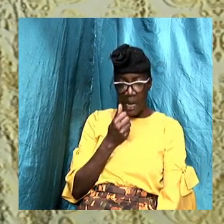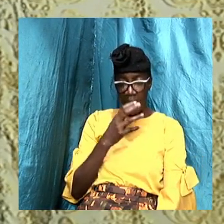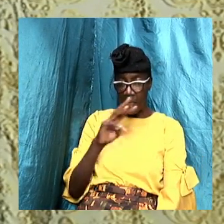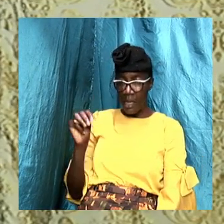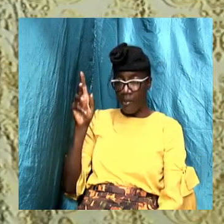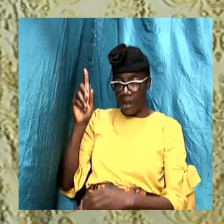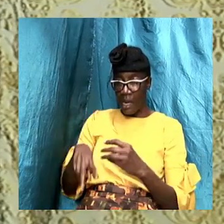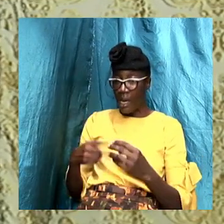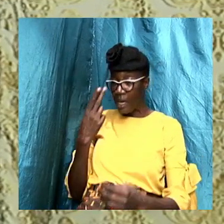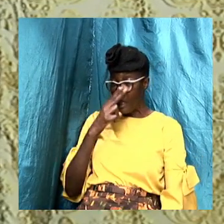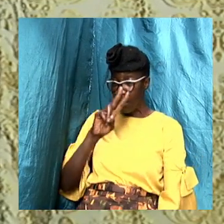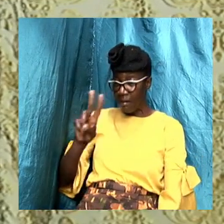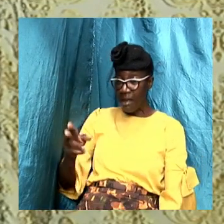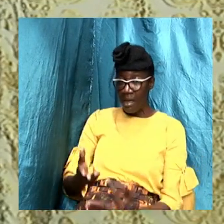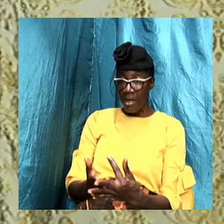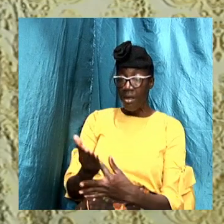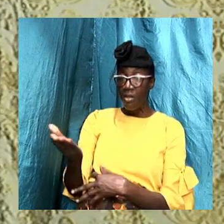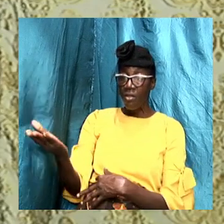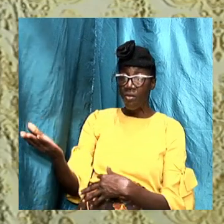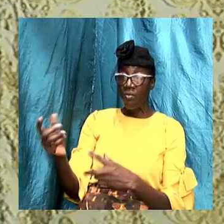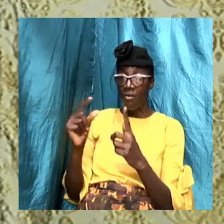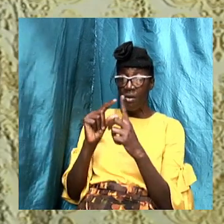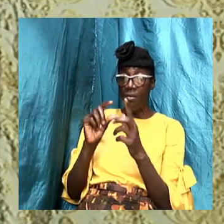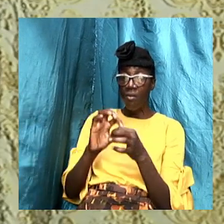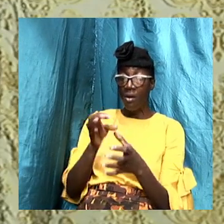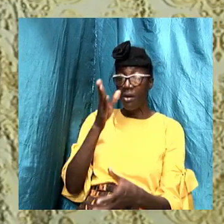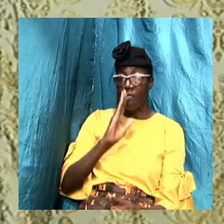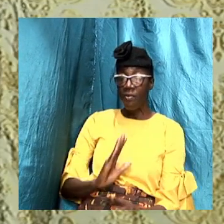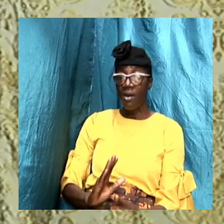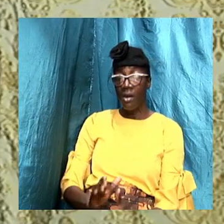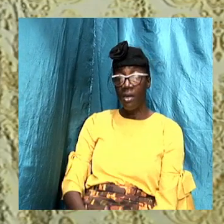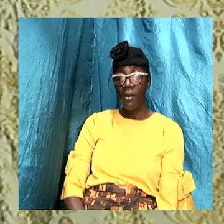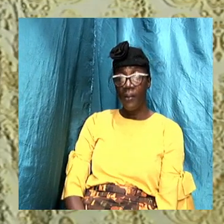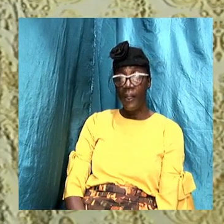they can't see through the words of God